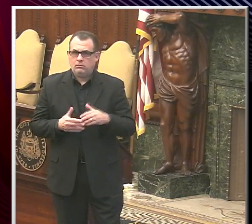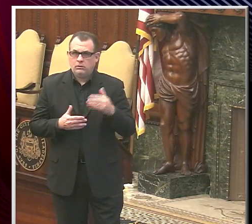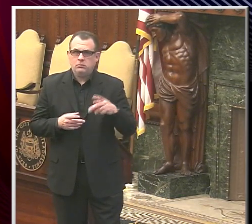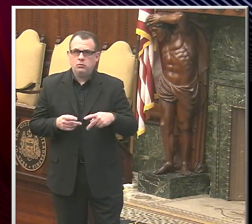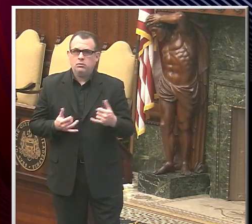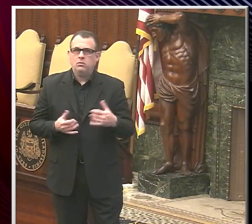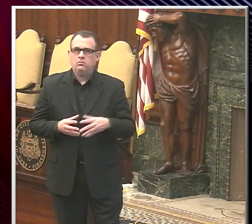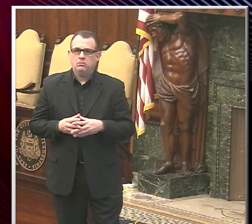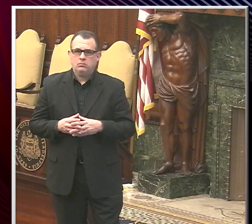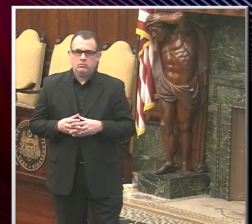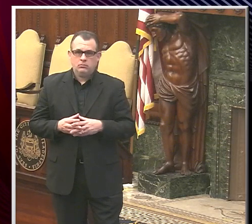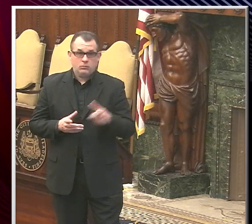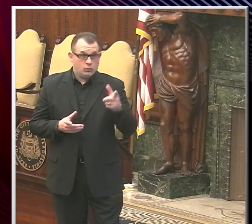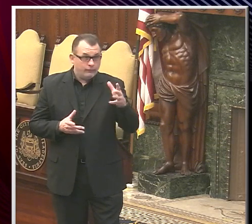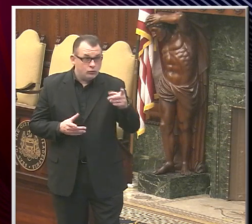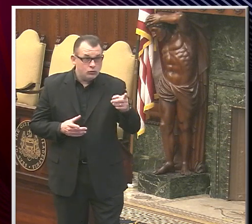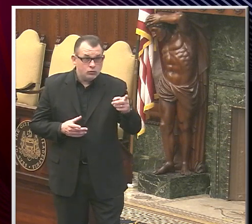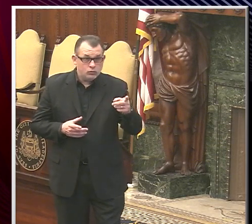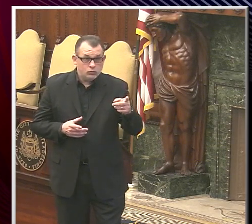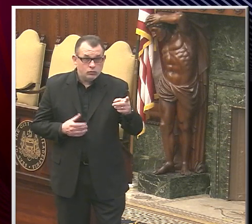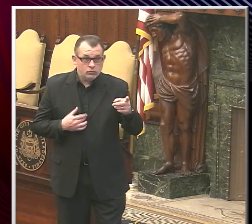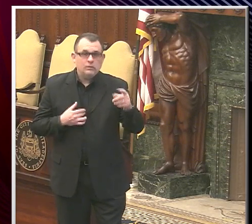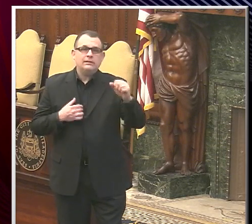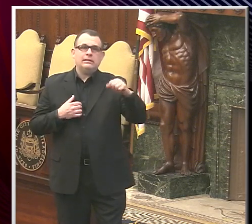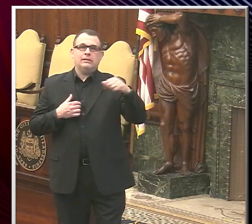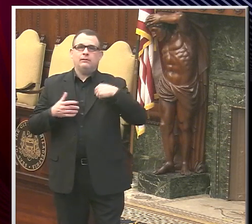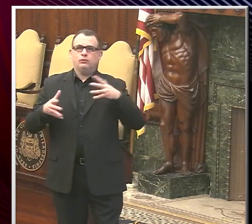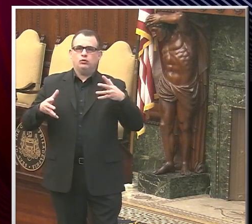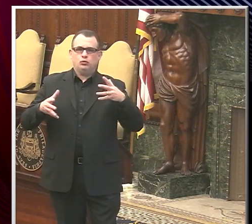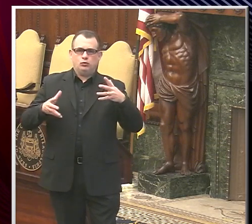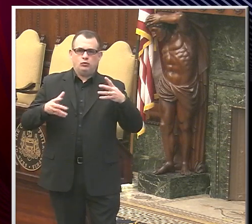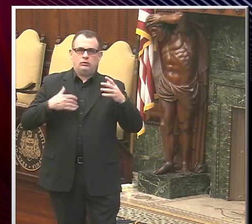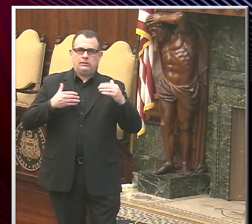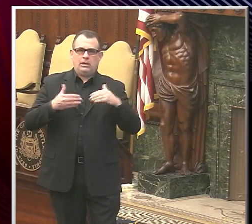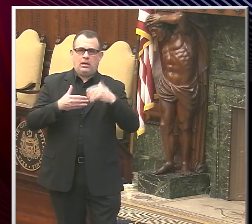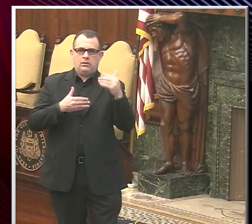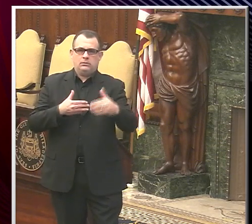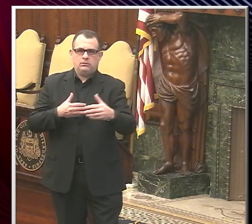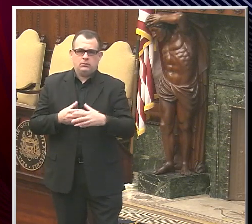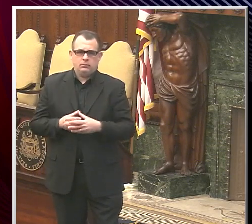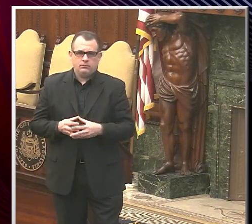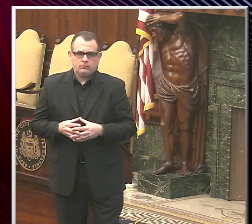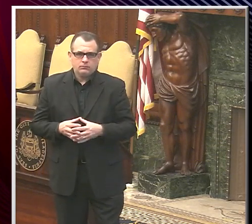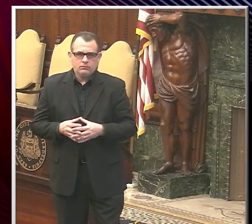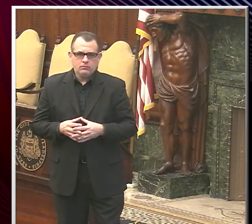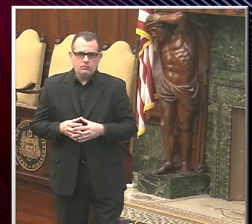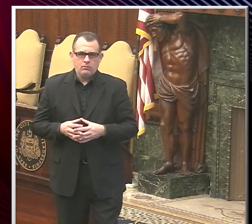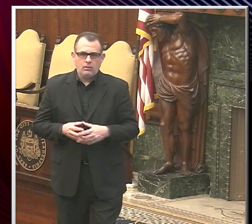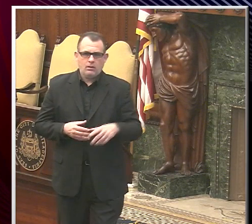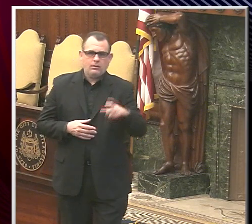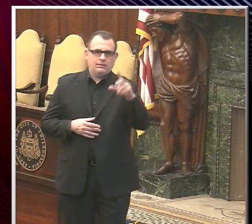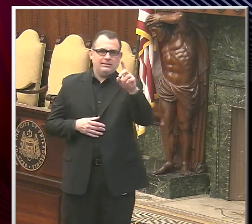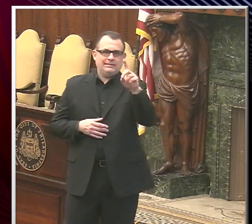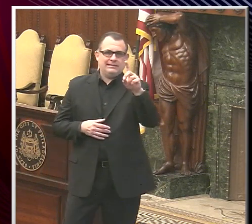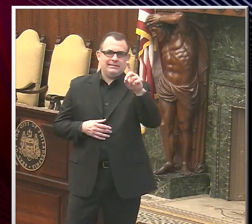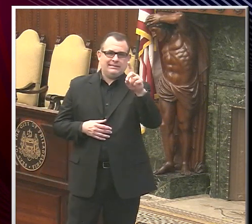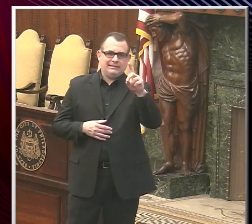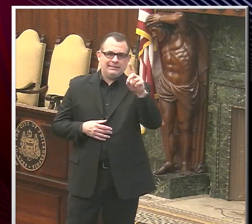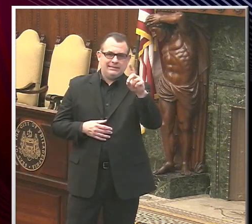Argenis, ¿estás listo? Argenis, ¿estás listo? Yeah, I'm set. Thank you. Let's now go to David Mirol of Philadelphia.